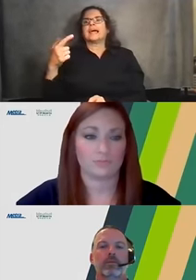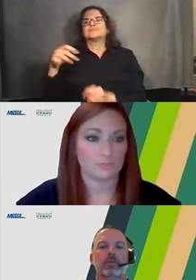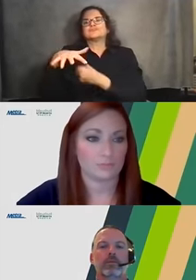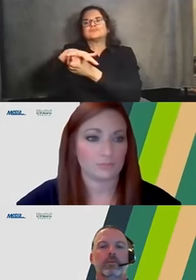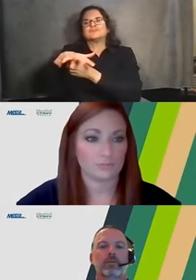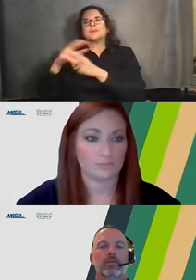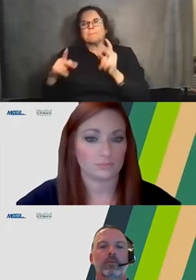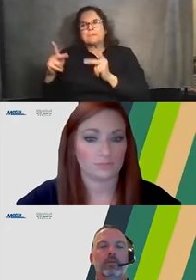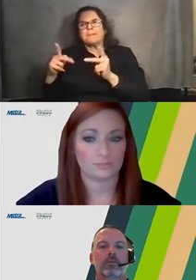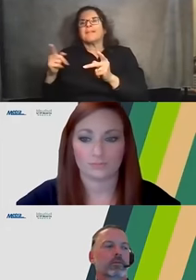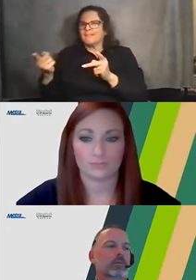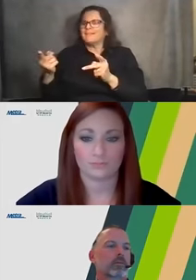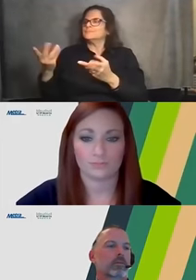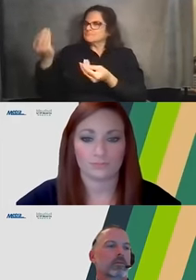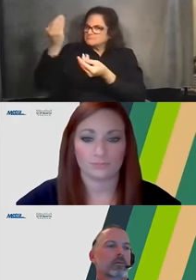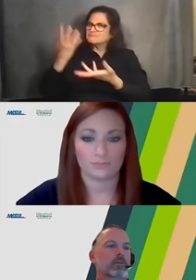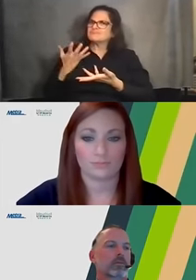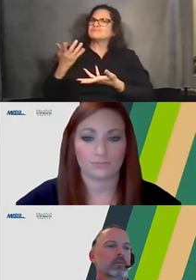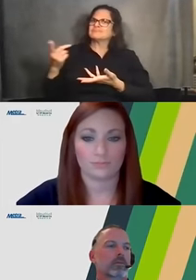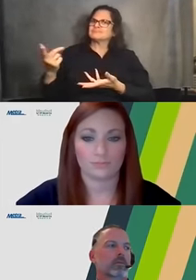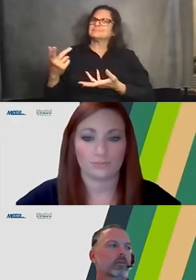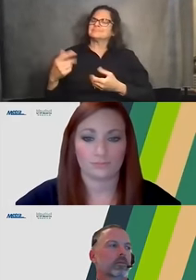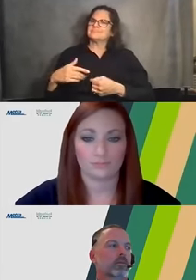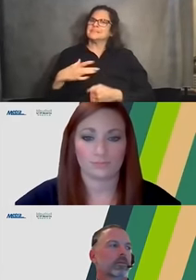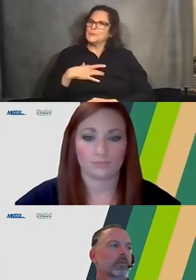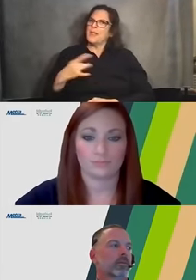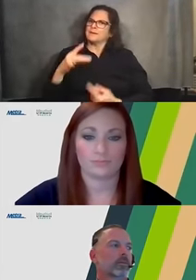is the unique community of Roscoe village is represented.